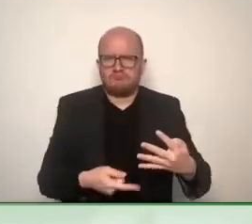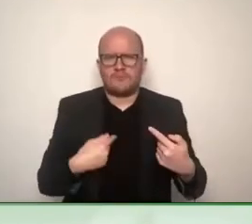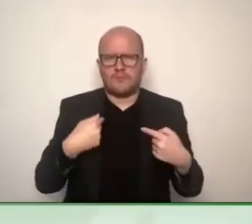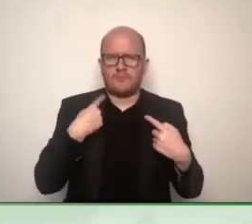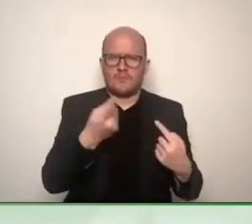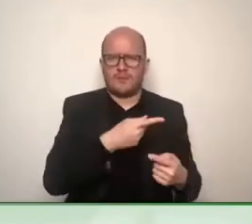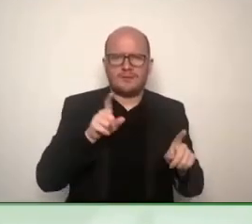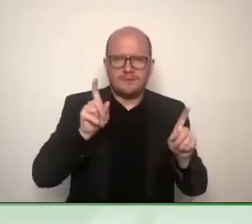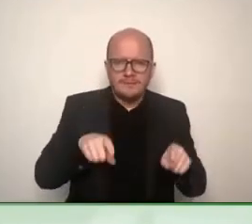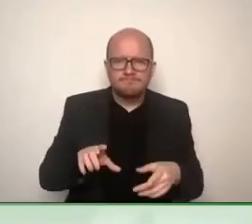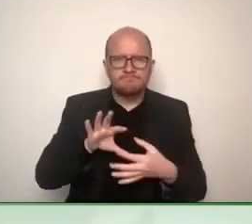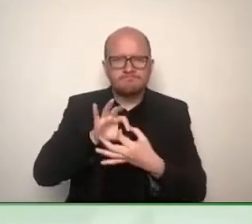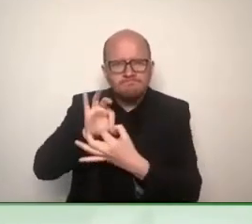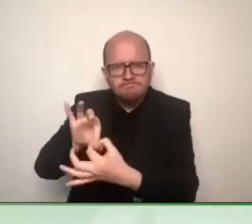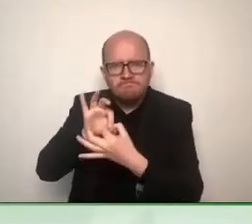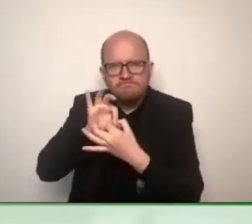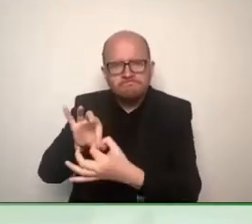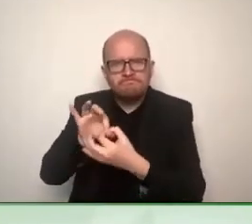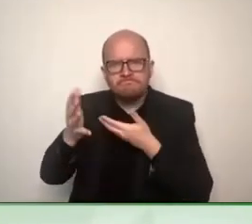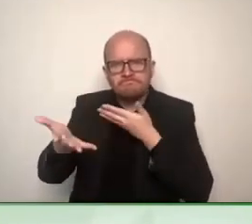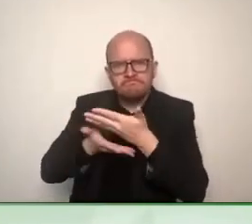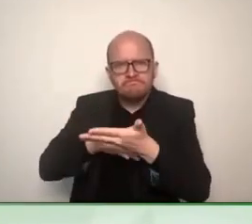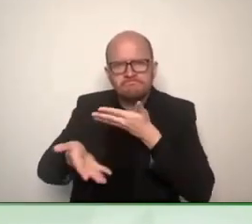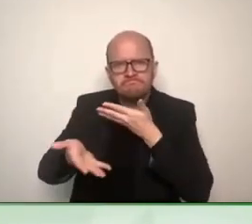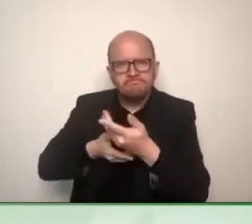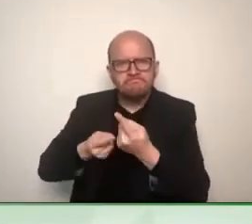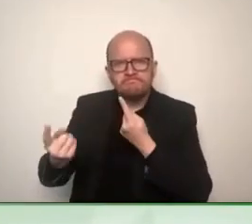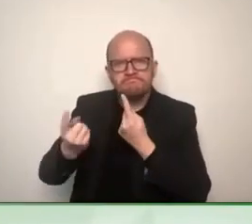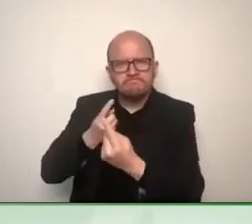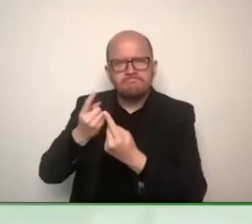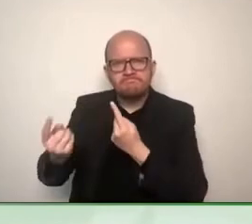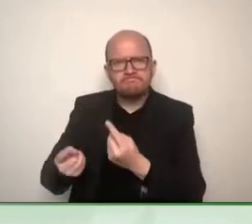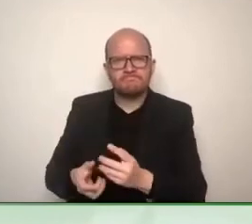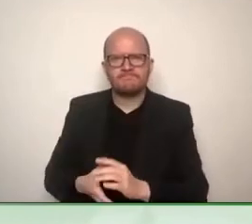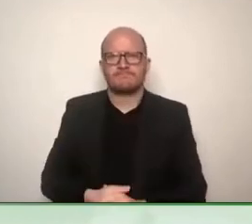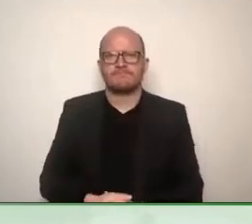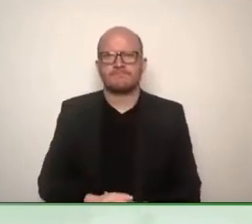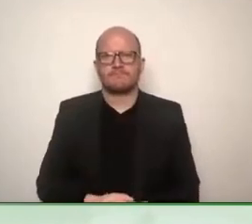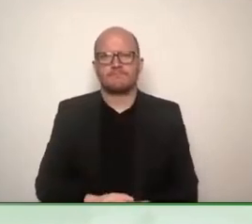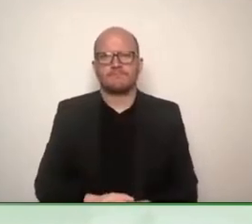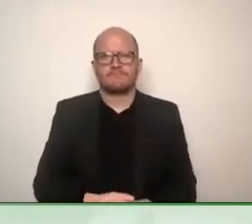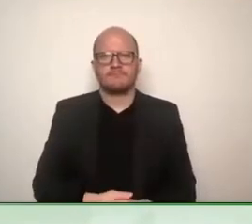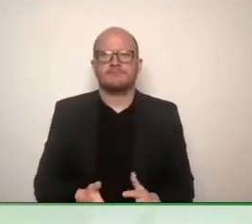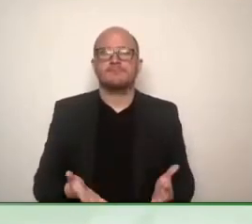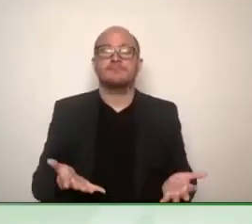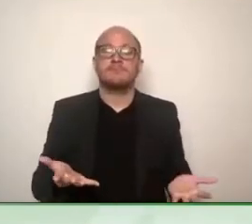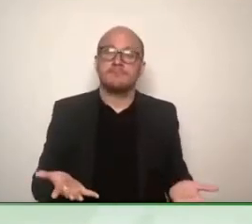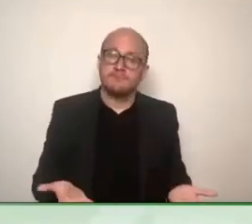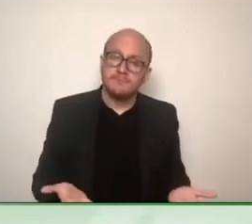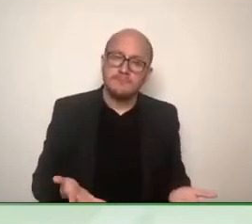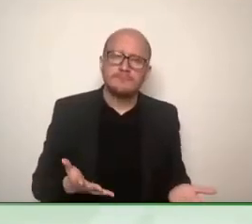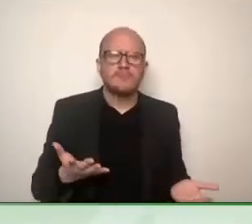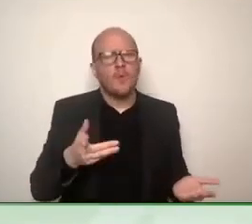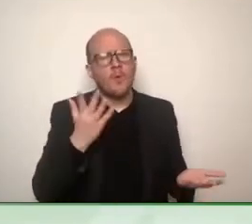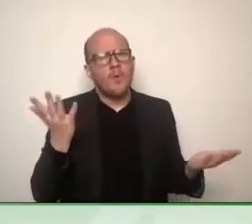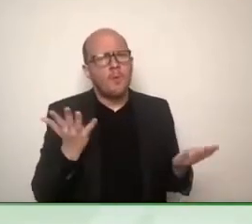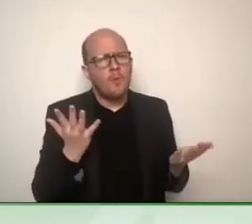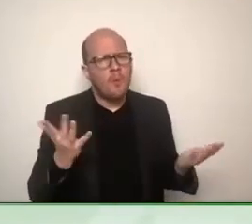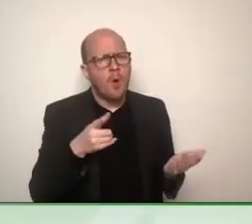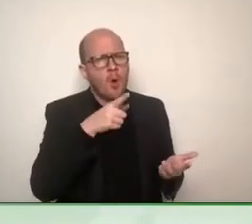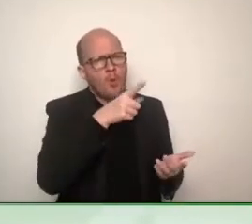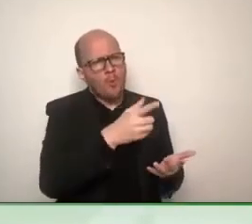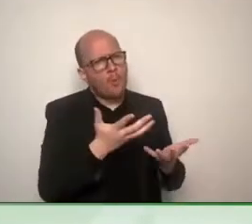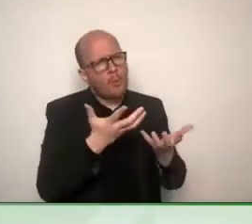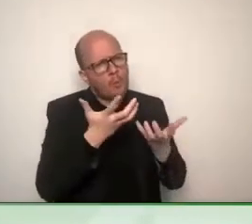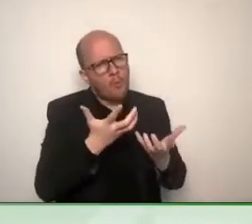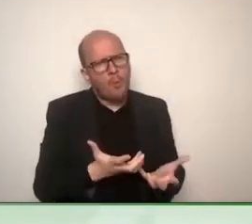Perfect. So then, when you have, if you have a question, oh no, sorry, not a question, but a message. We have many policymakers also